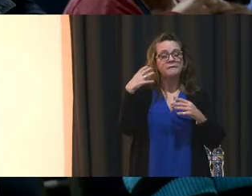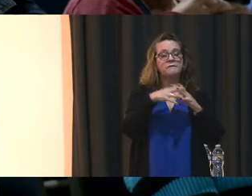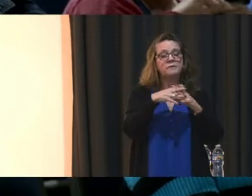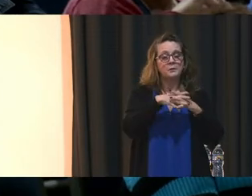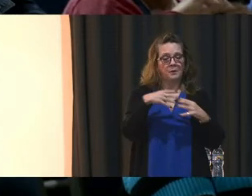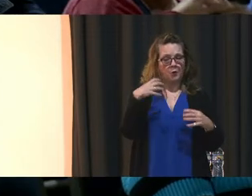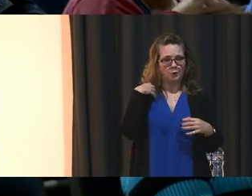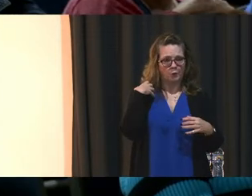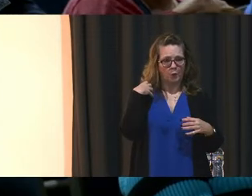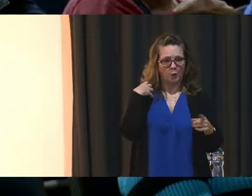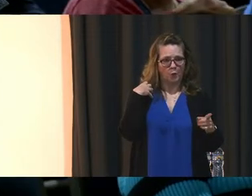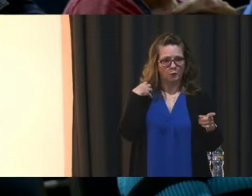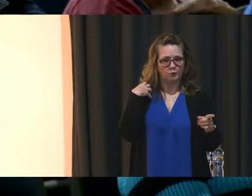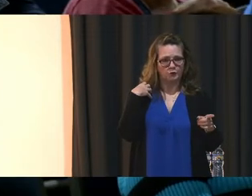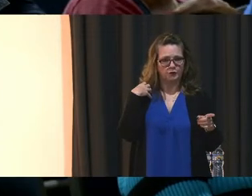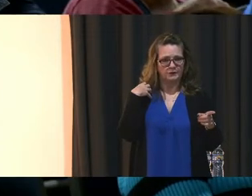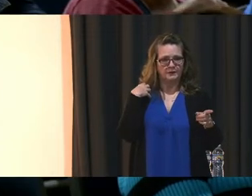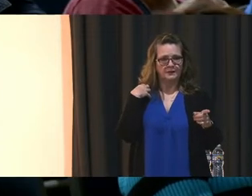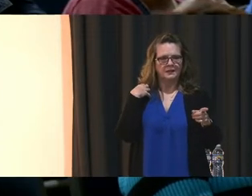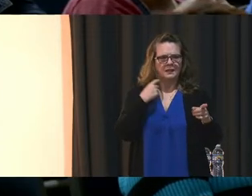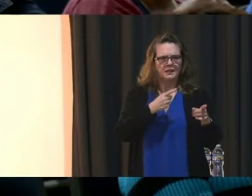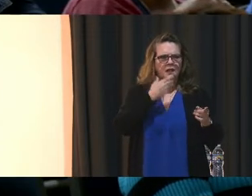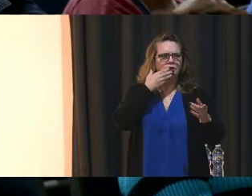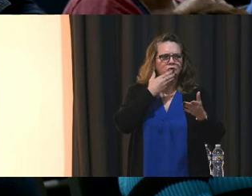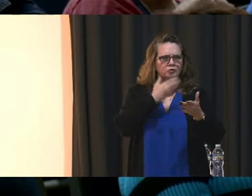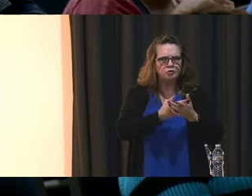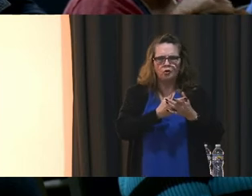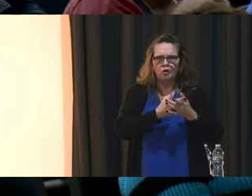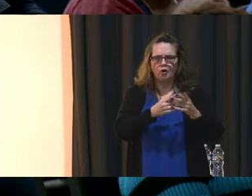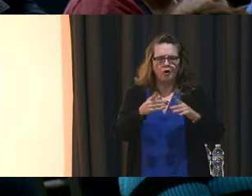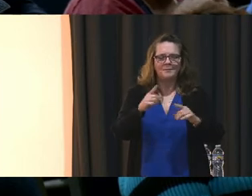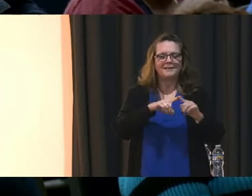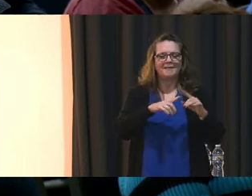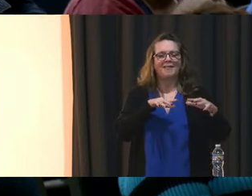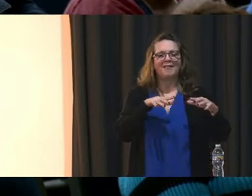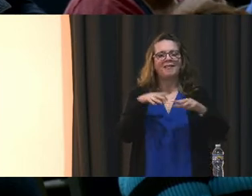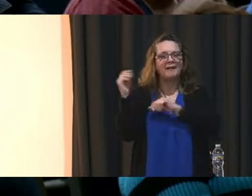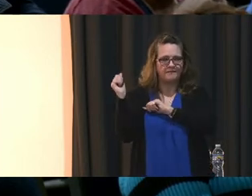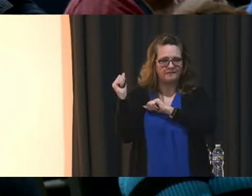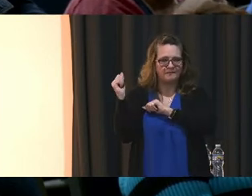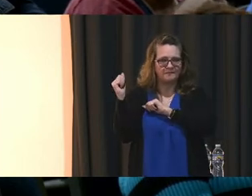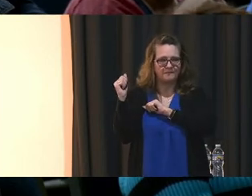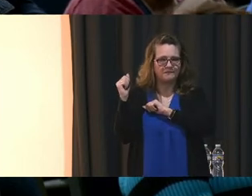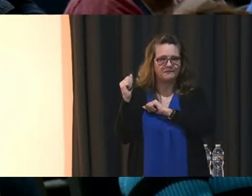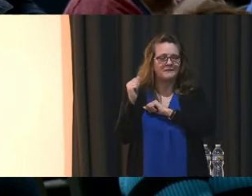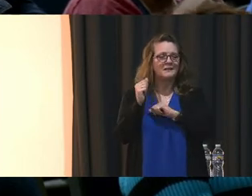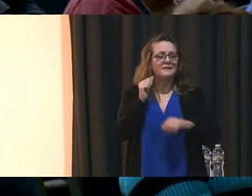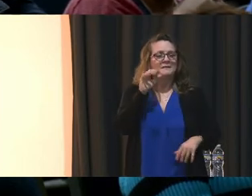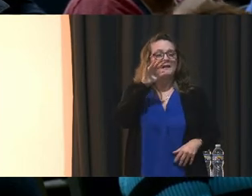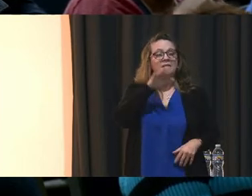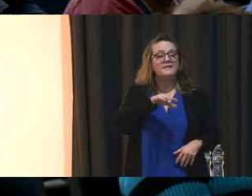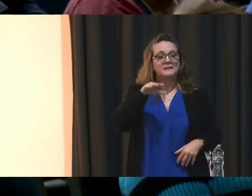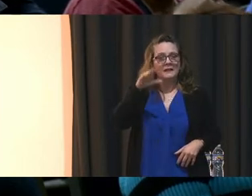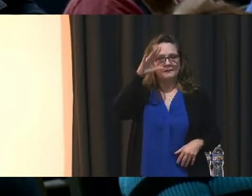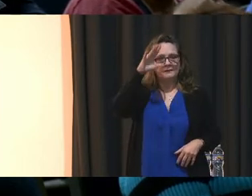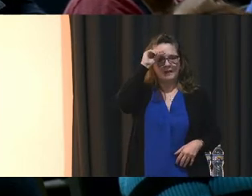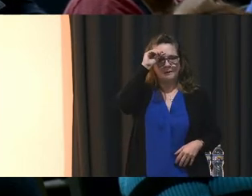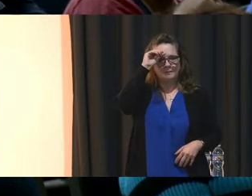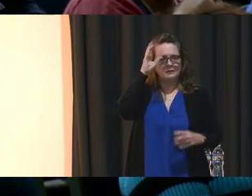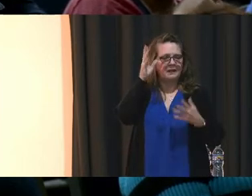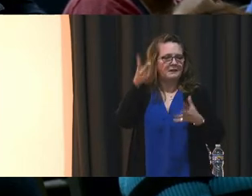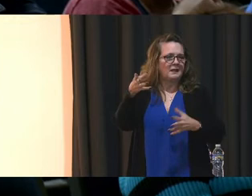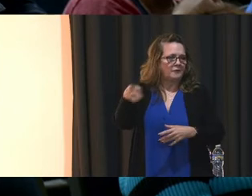promises at this school, left, and left 55 boys on the football team behind,